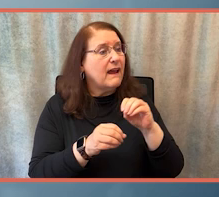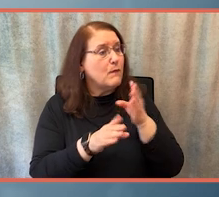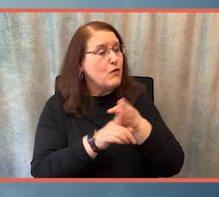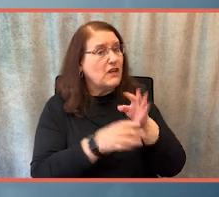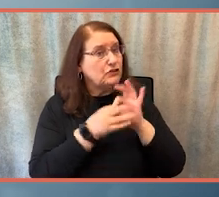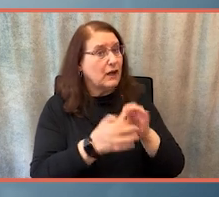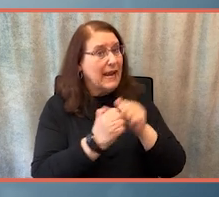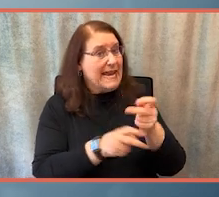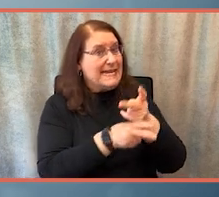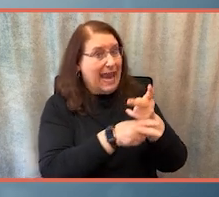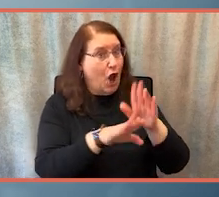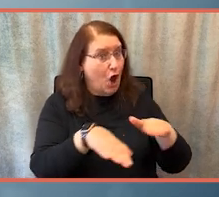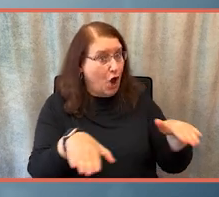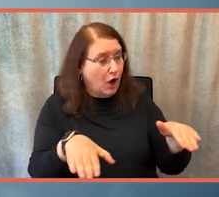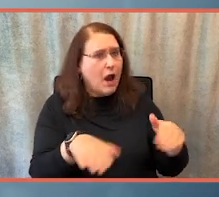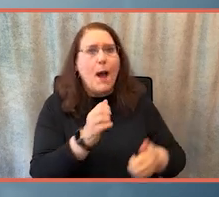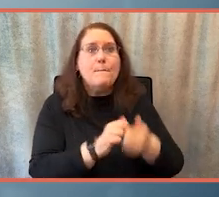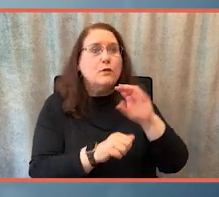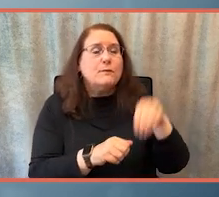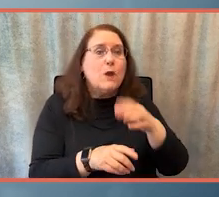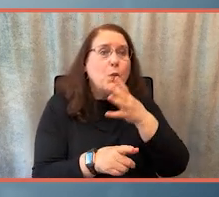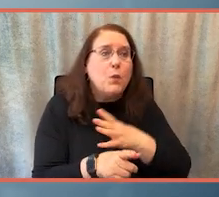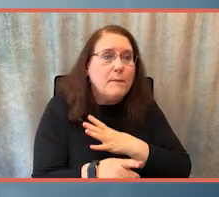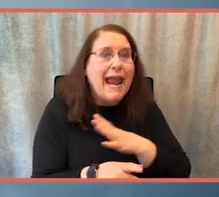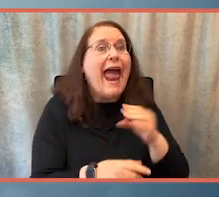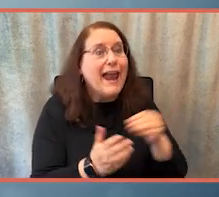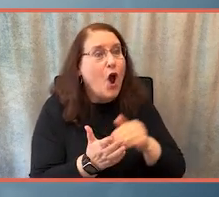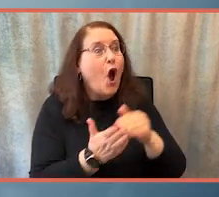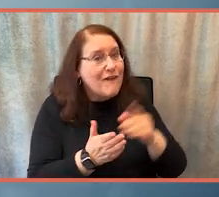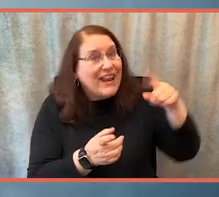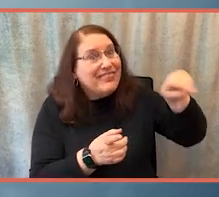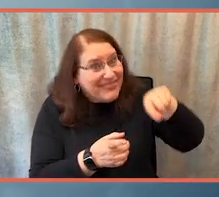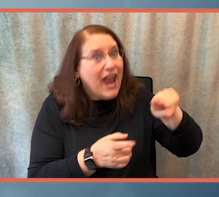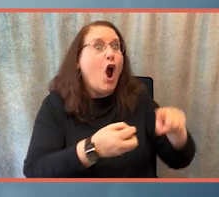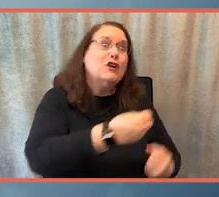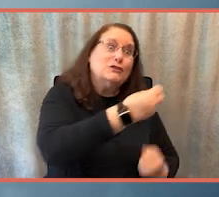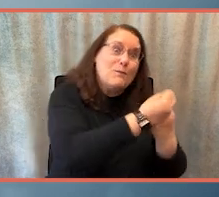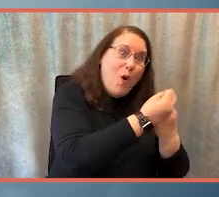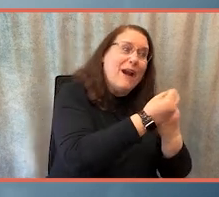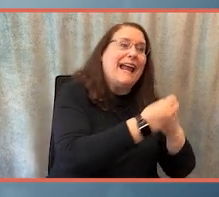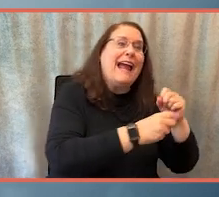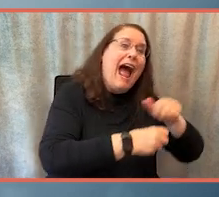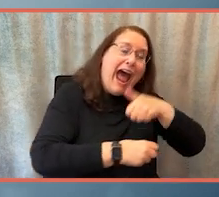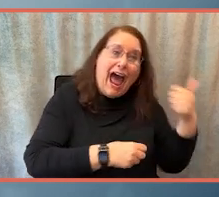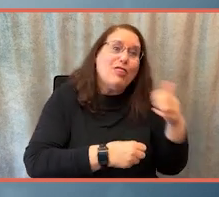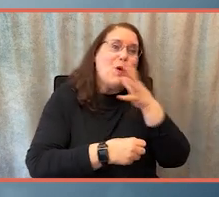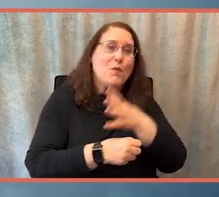and they are sometimes small business owners supporting women who want to go to work.